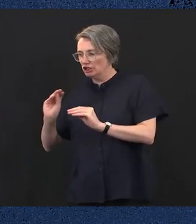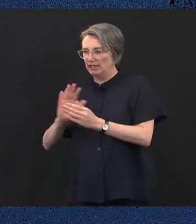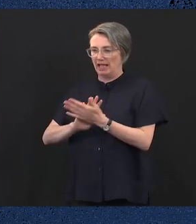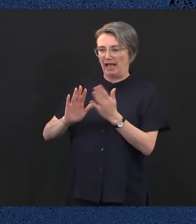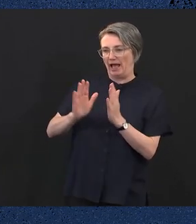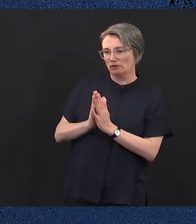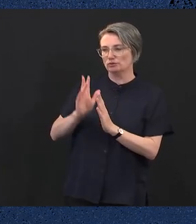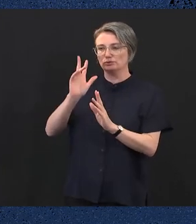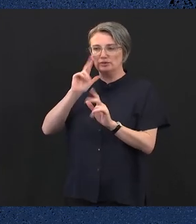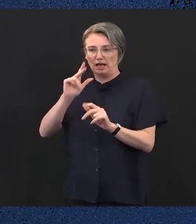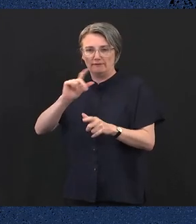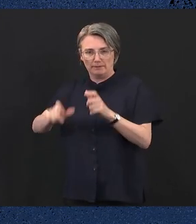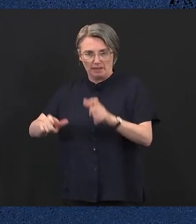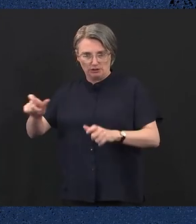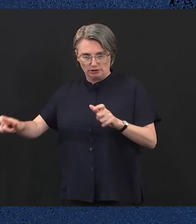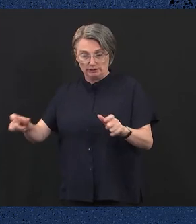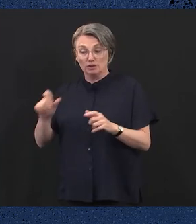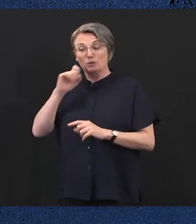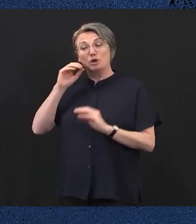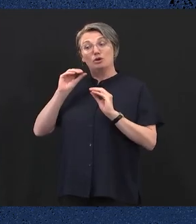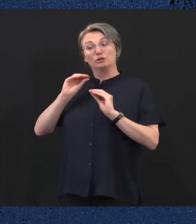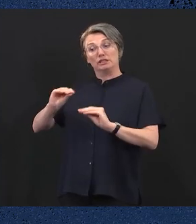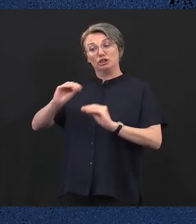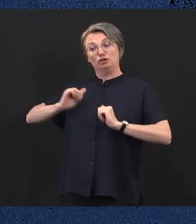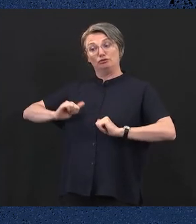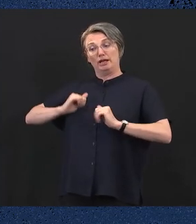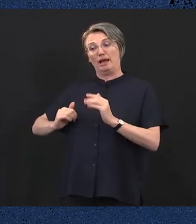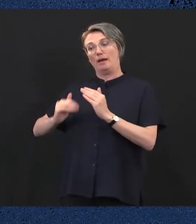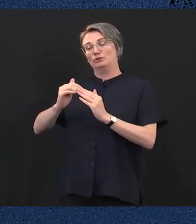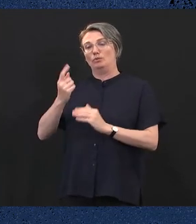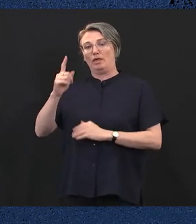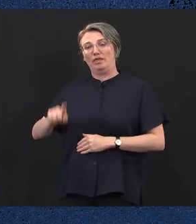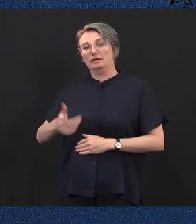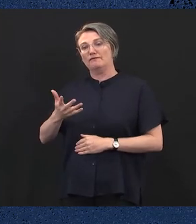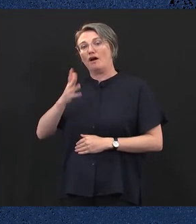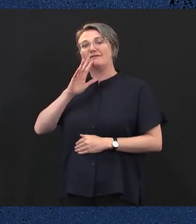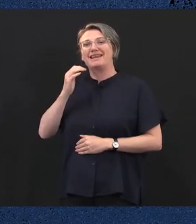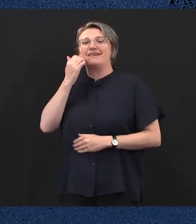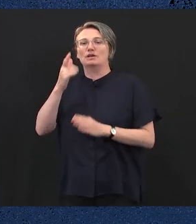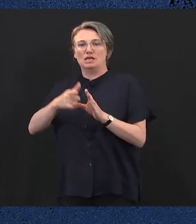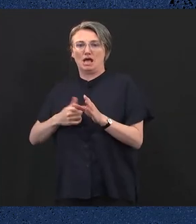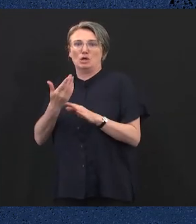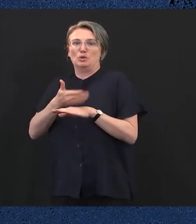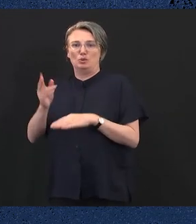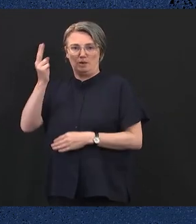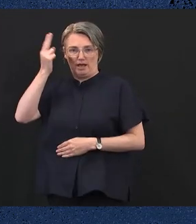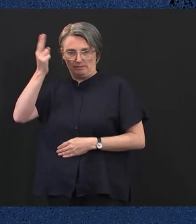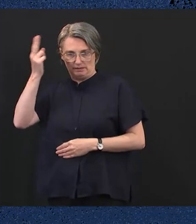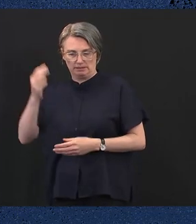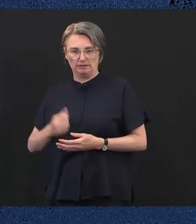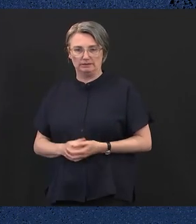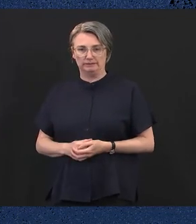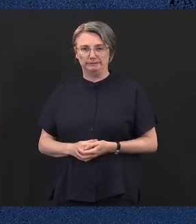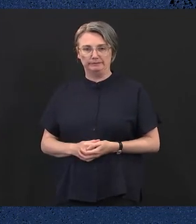capacity to train around 1,500 paramedic students each year and to assess whether outsourcing remains the most